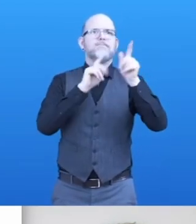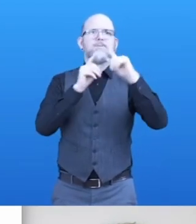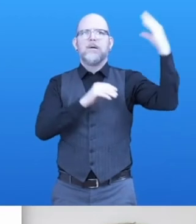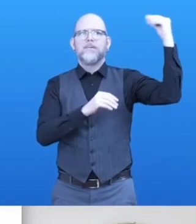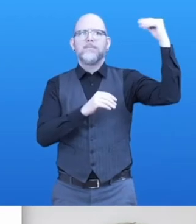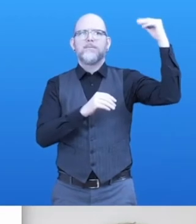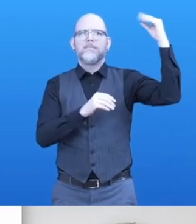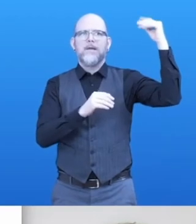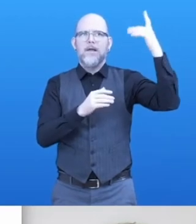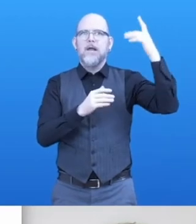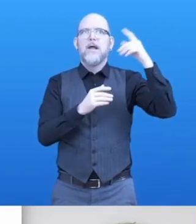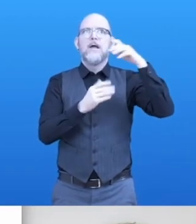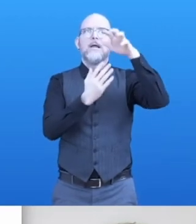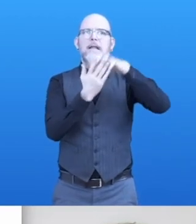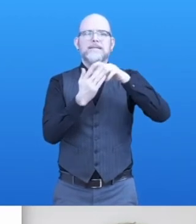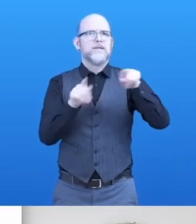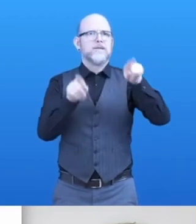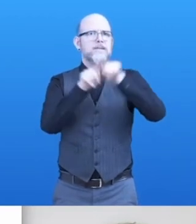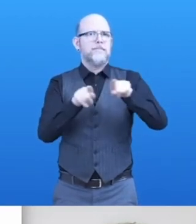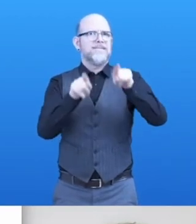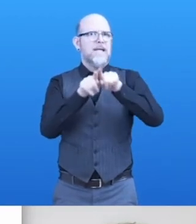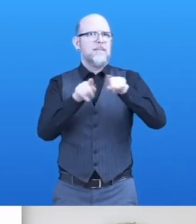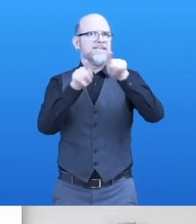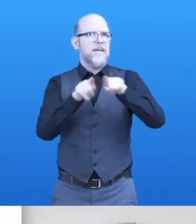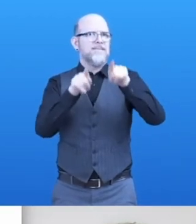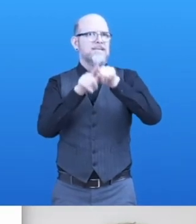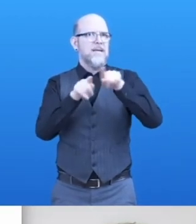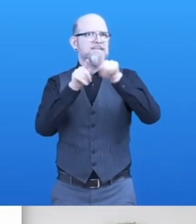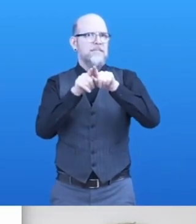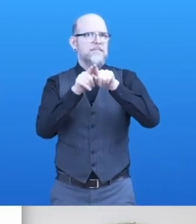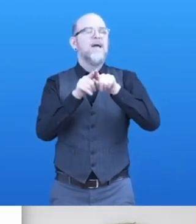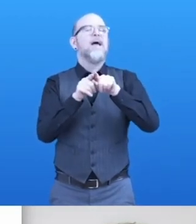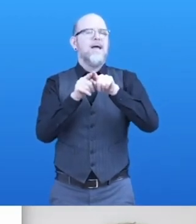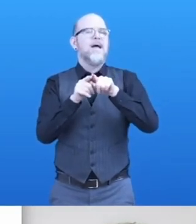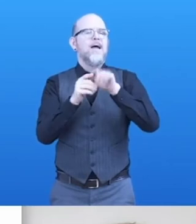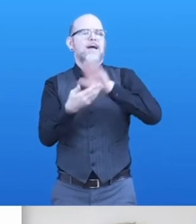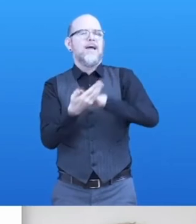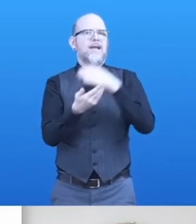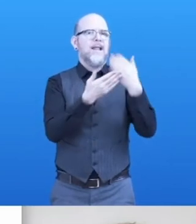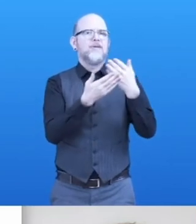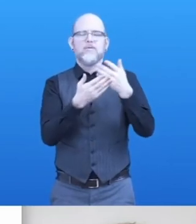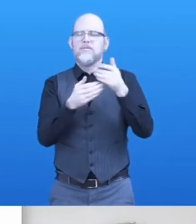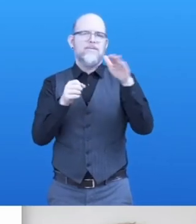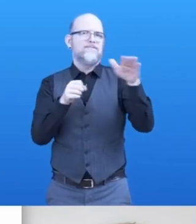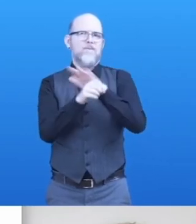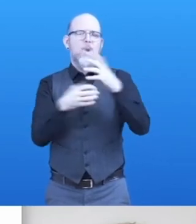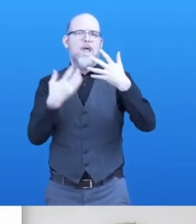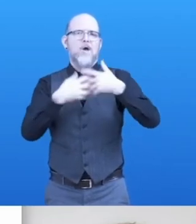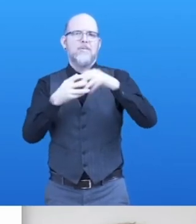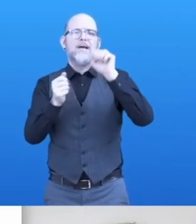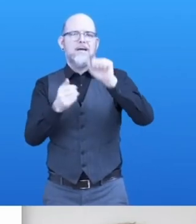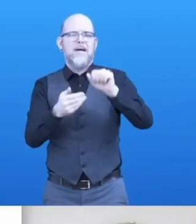and other loudspeaker announcements are standardized and always very similar, we can translate them fully automatically.